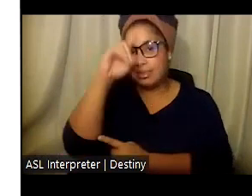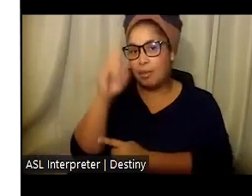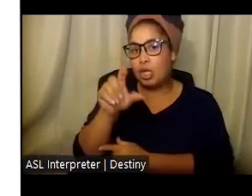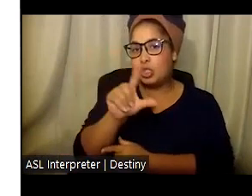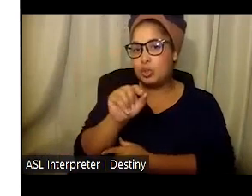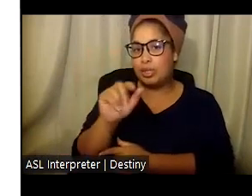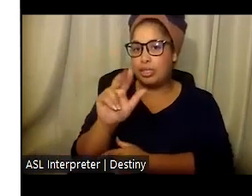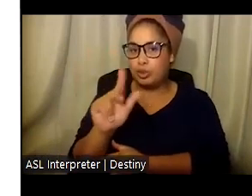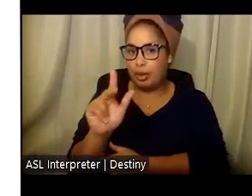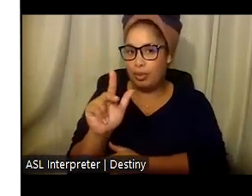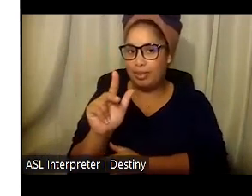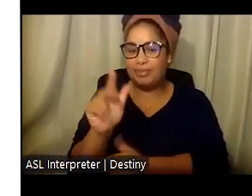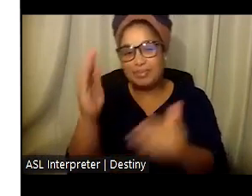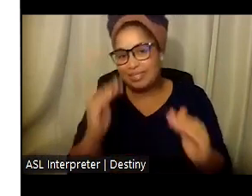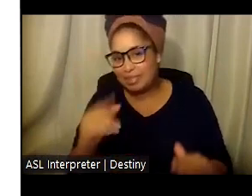Next slide, please.